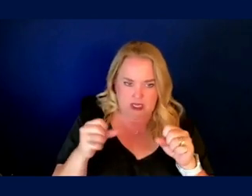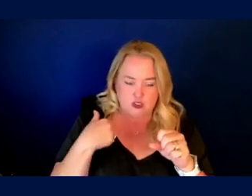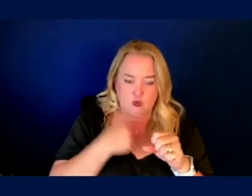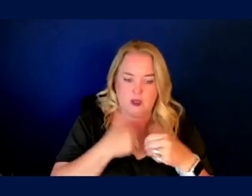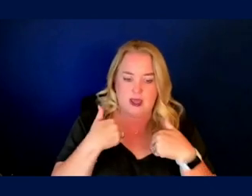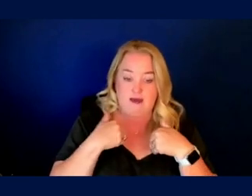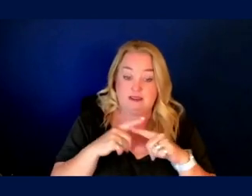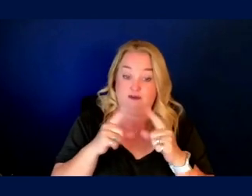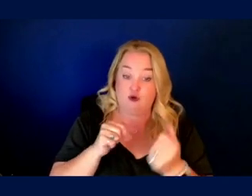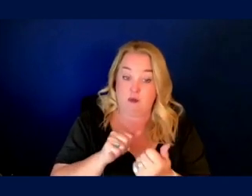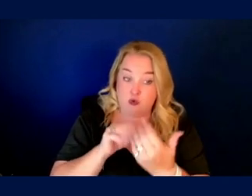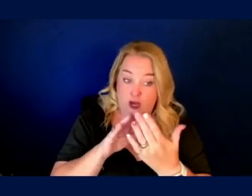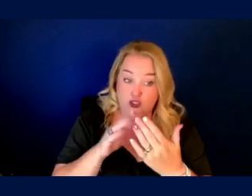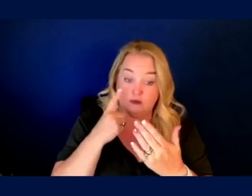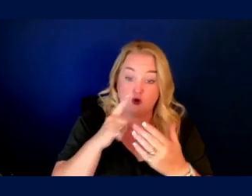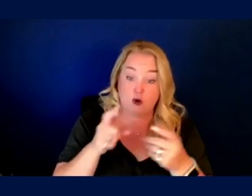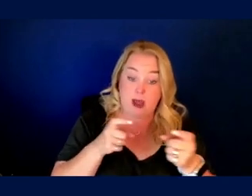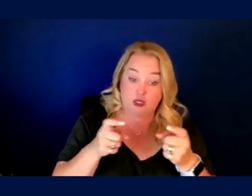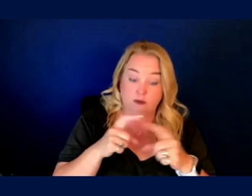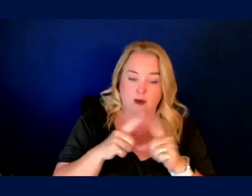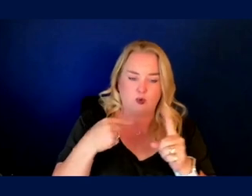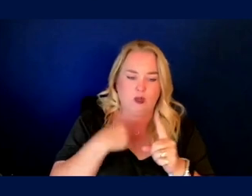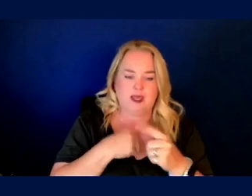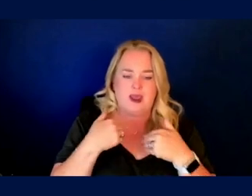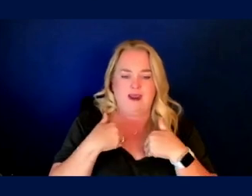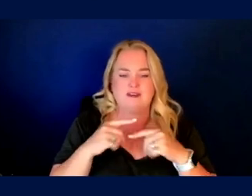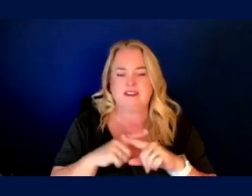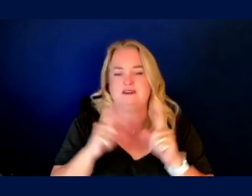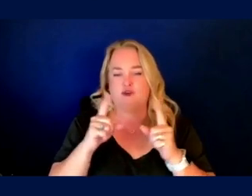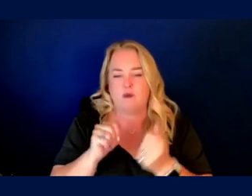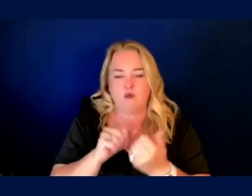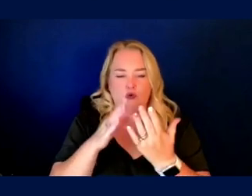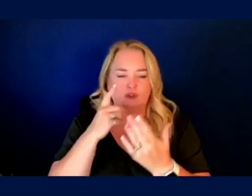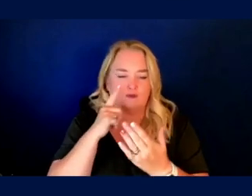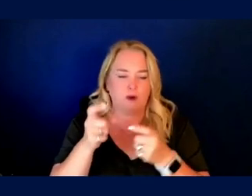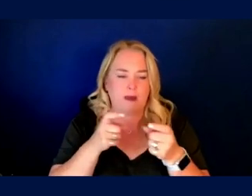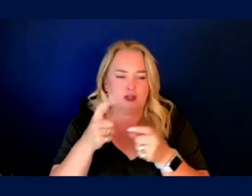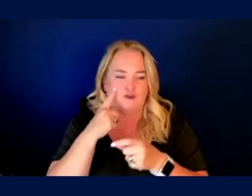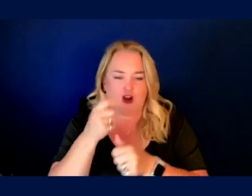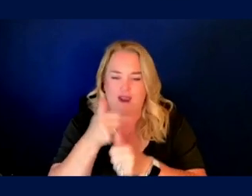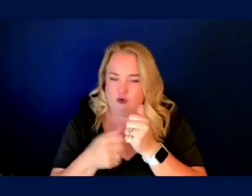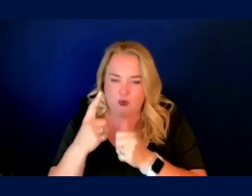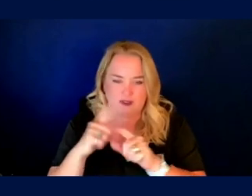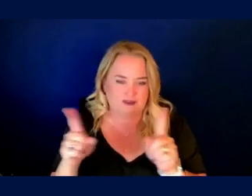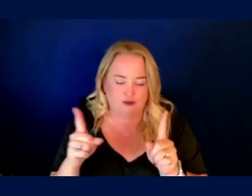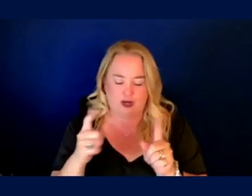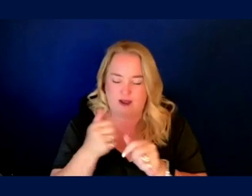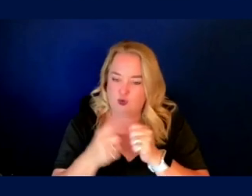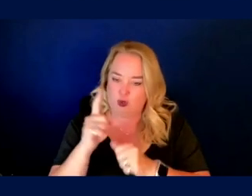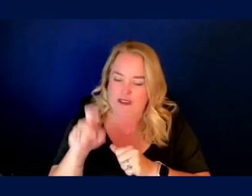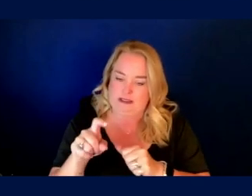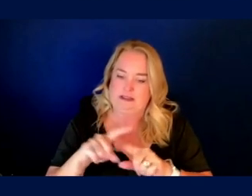have different approaches to management, but we have a different approach to management for every different human. Every different human needs a little something different when they go to space for the peeing,